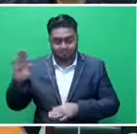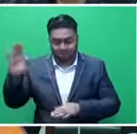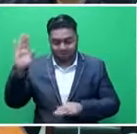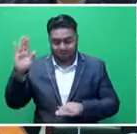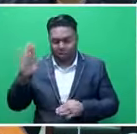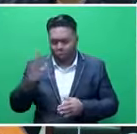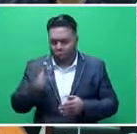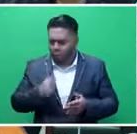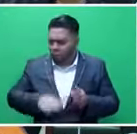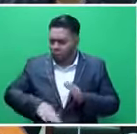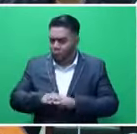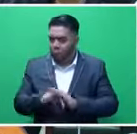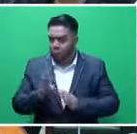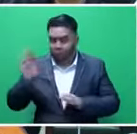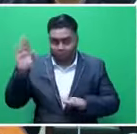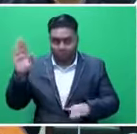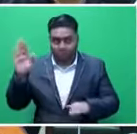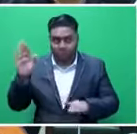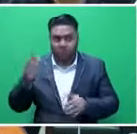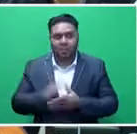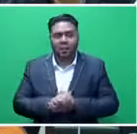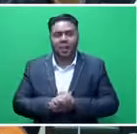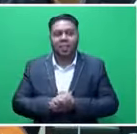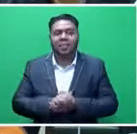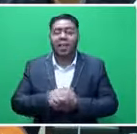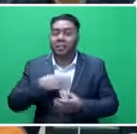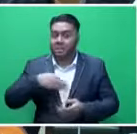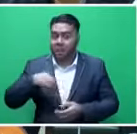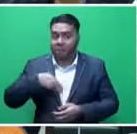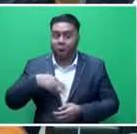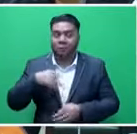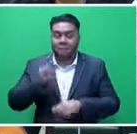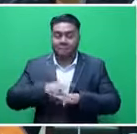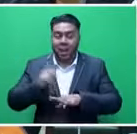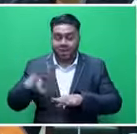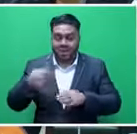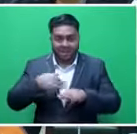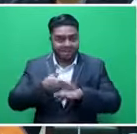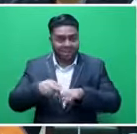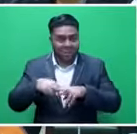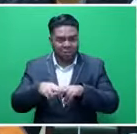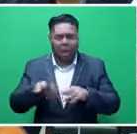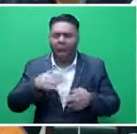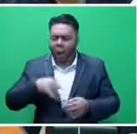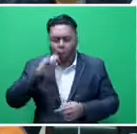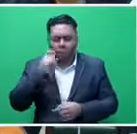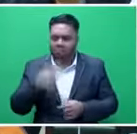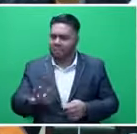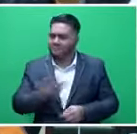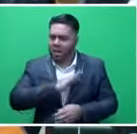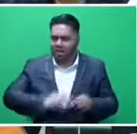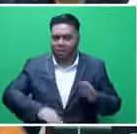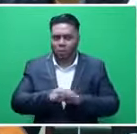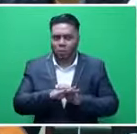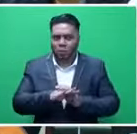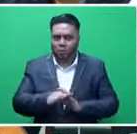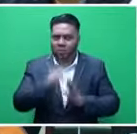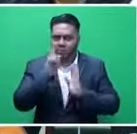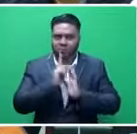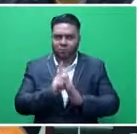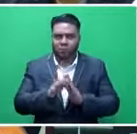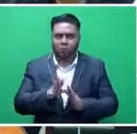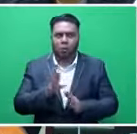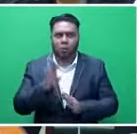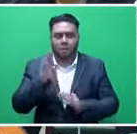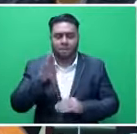and affirm that, as a Member of Parliament of Fiji, I will be faithful and bear true allegiance to the Republic of Fiji,